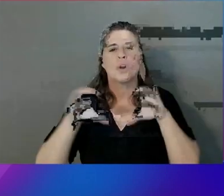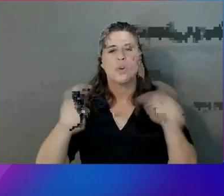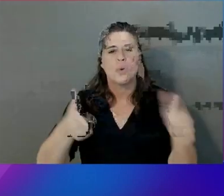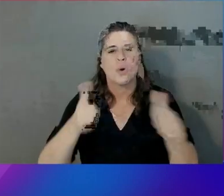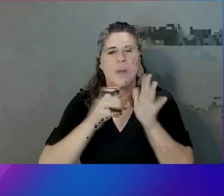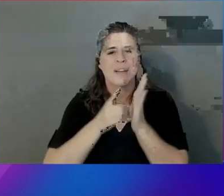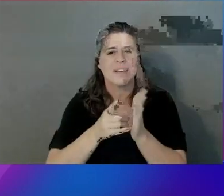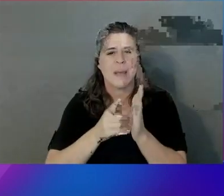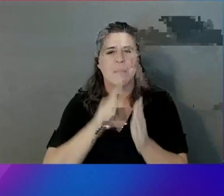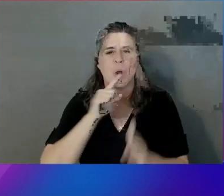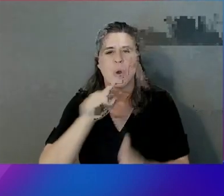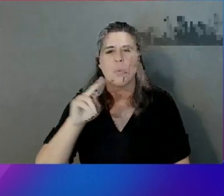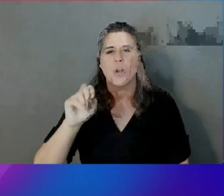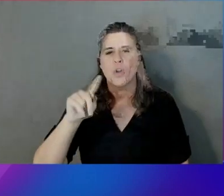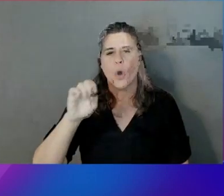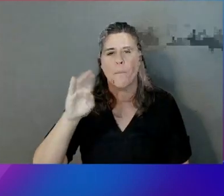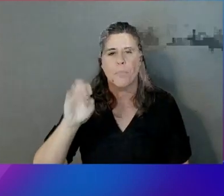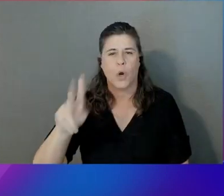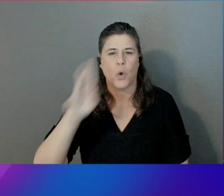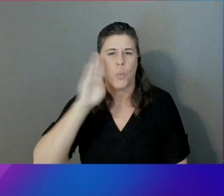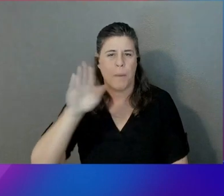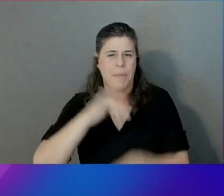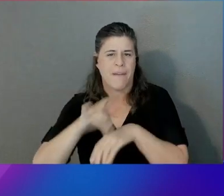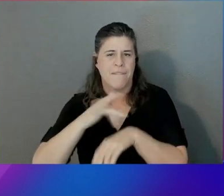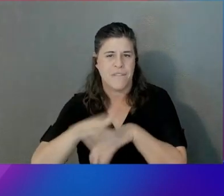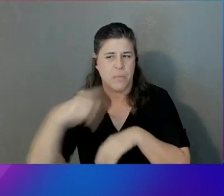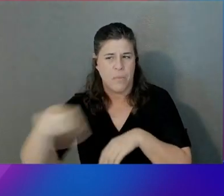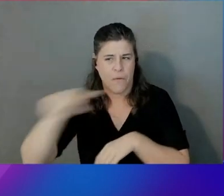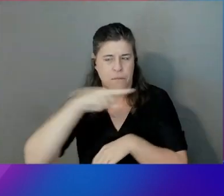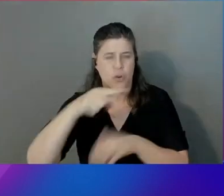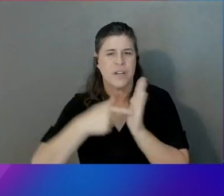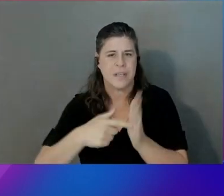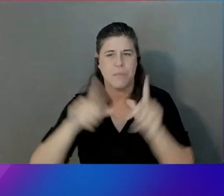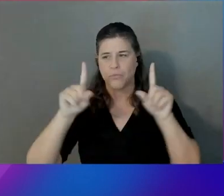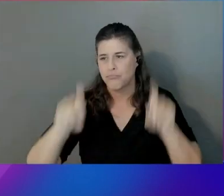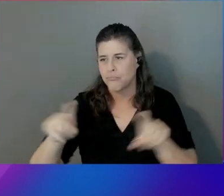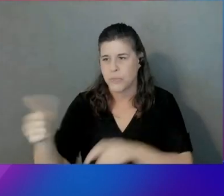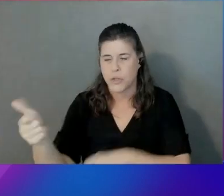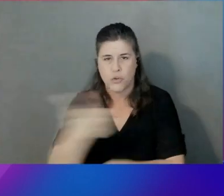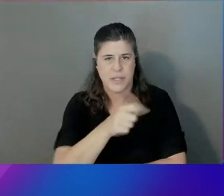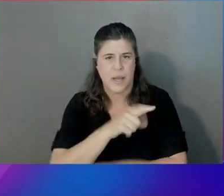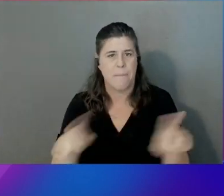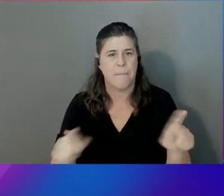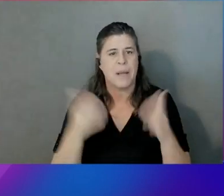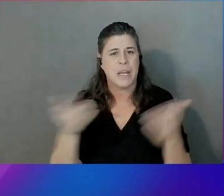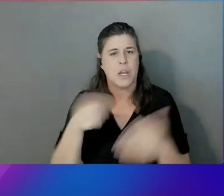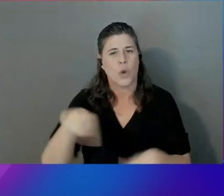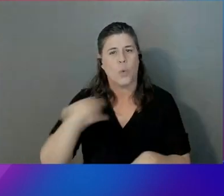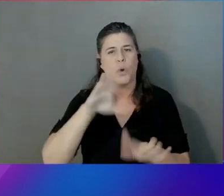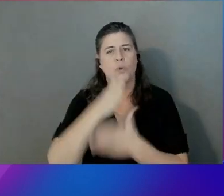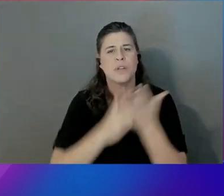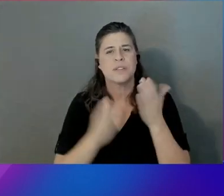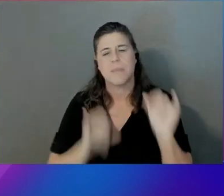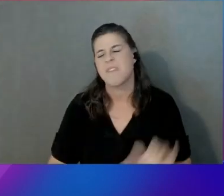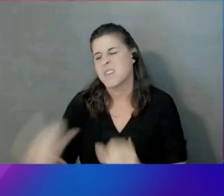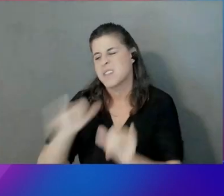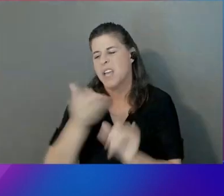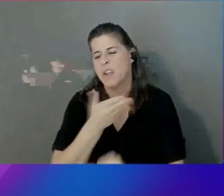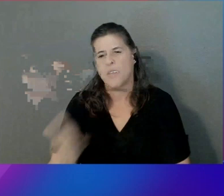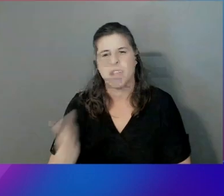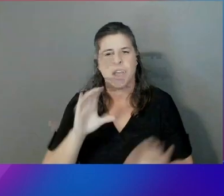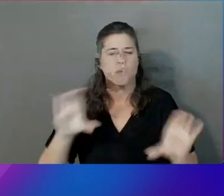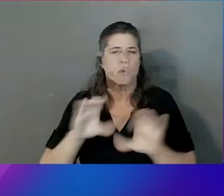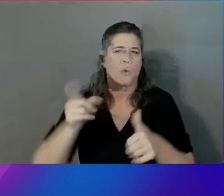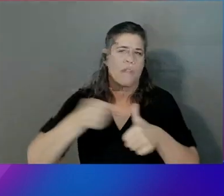that'll be available in SageMaker examples for you to try out on your own. But inside here, we're doing some of the standard things. We'll go through the first part pretty